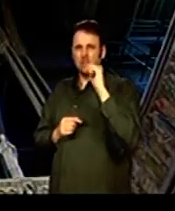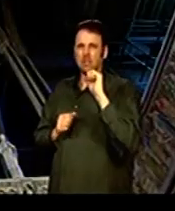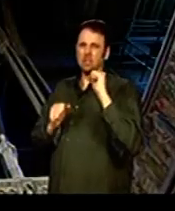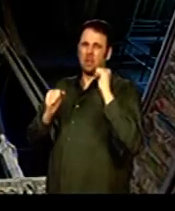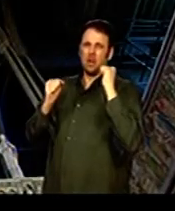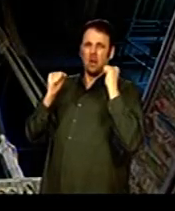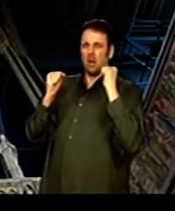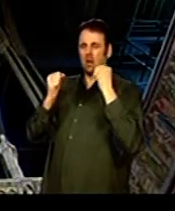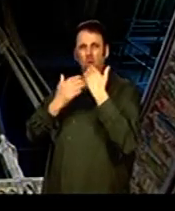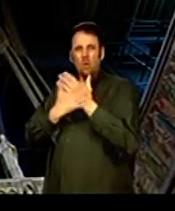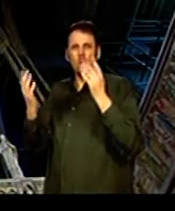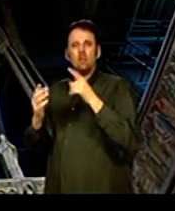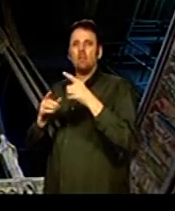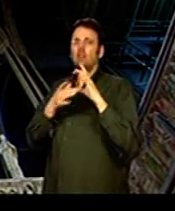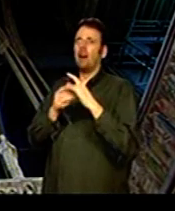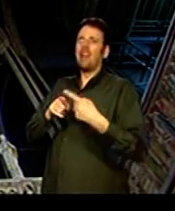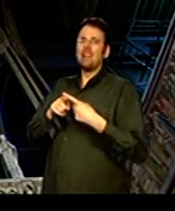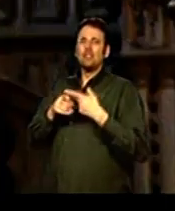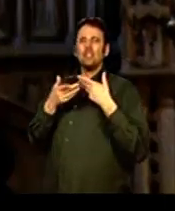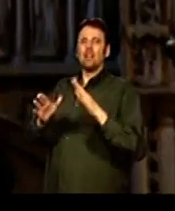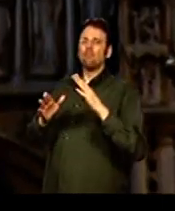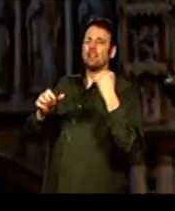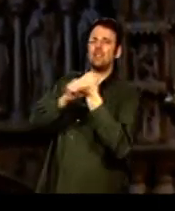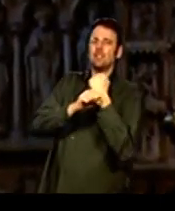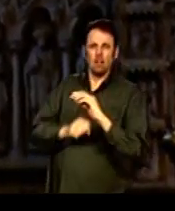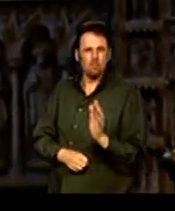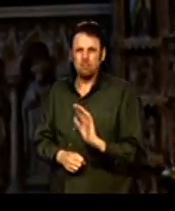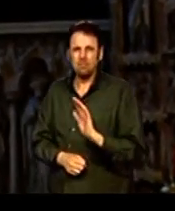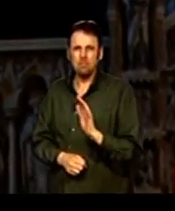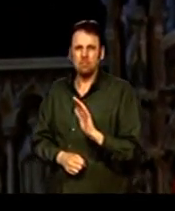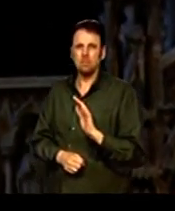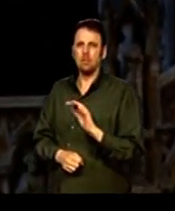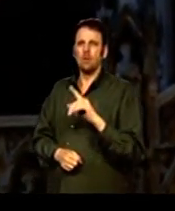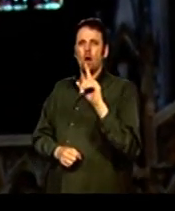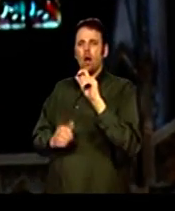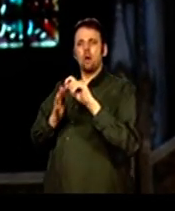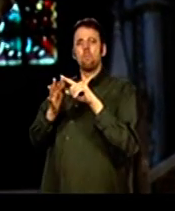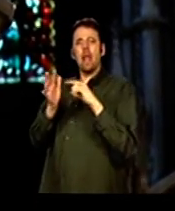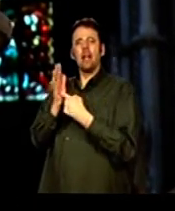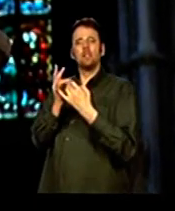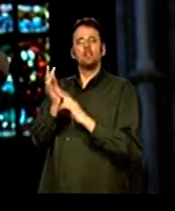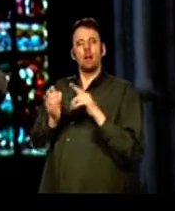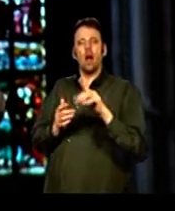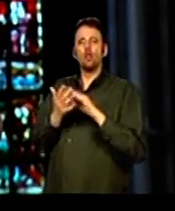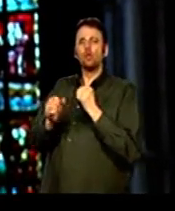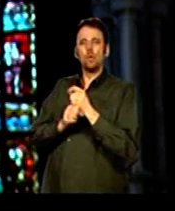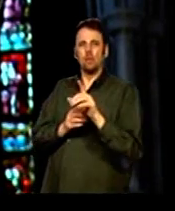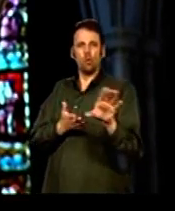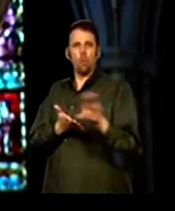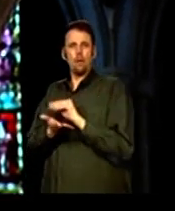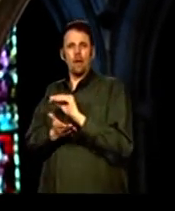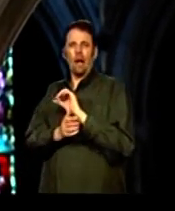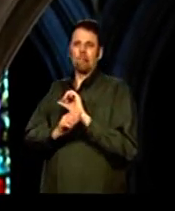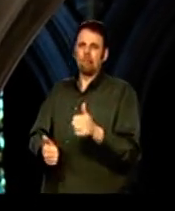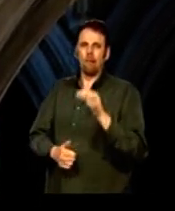top with other saints. It's all very vivid. It's not a very English way of decorating the centre of a church at